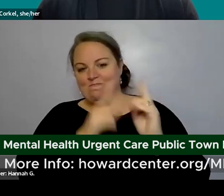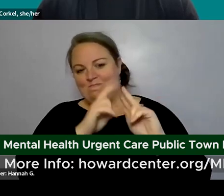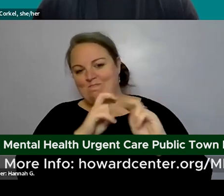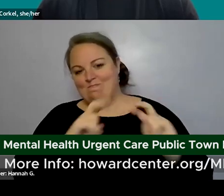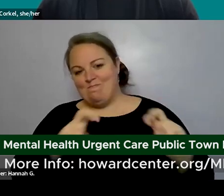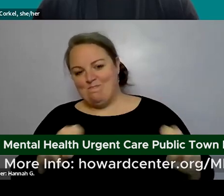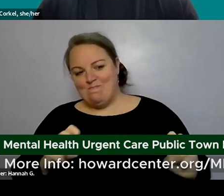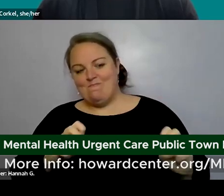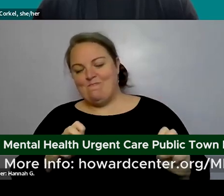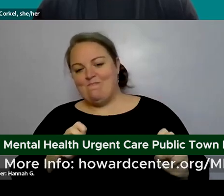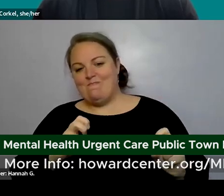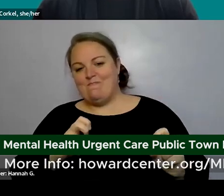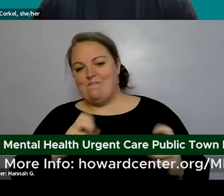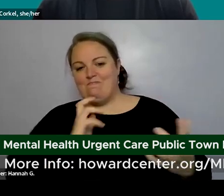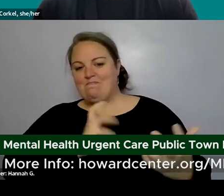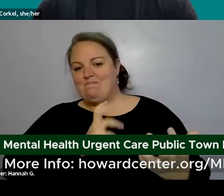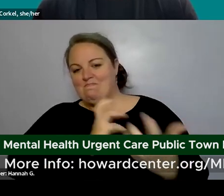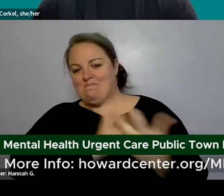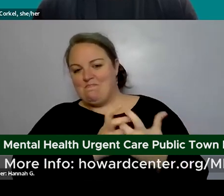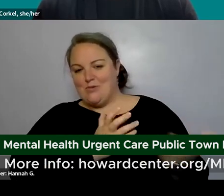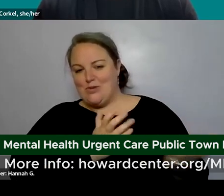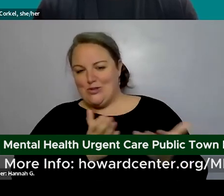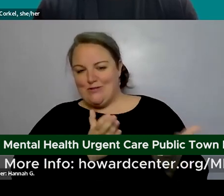right services and supports can be put in place